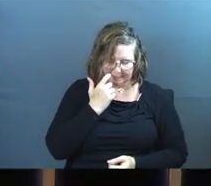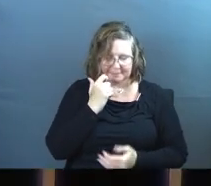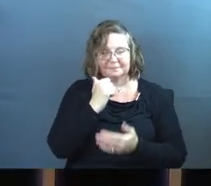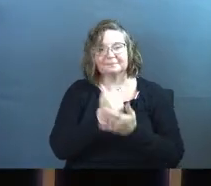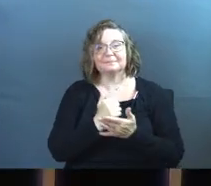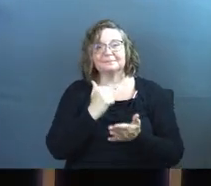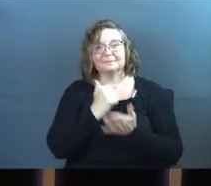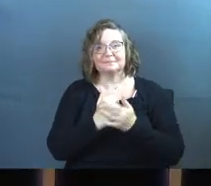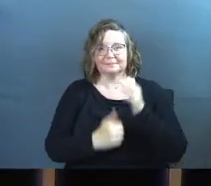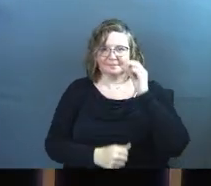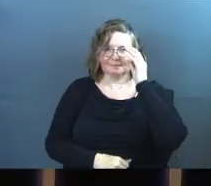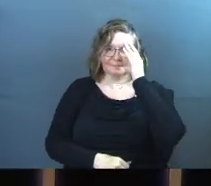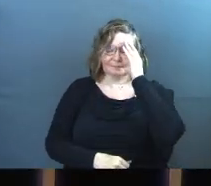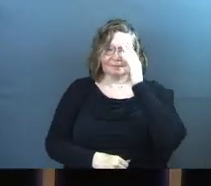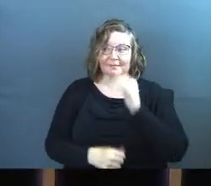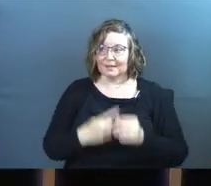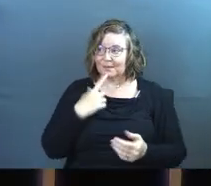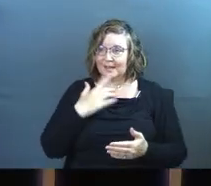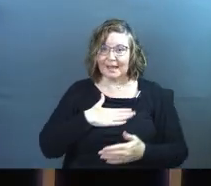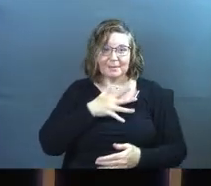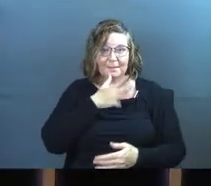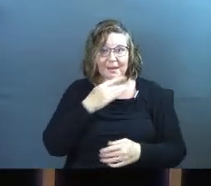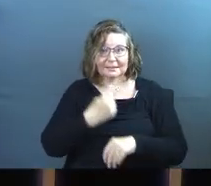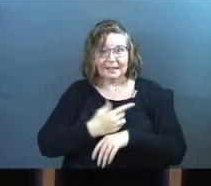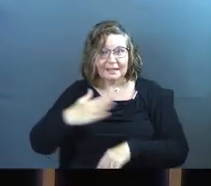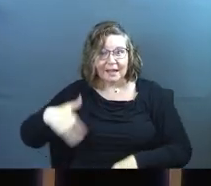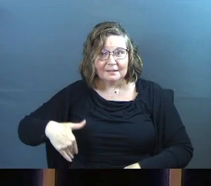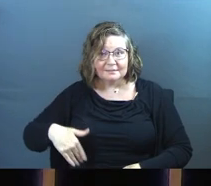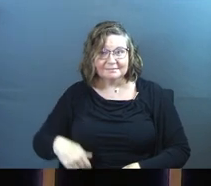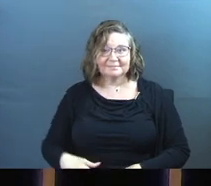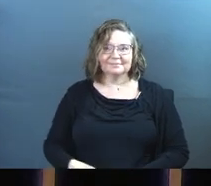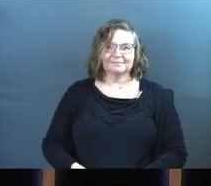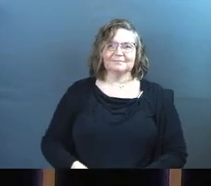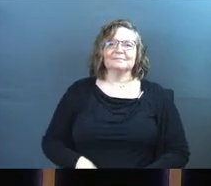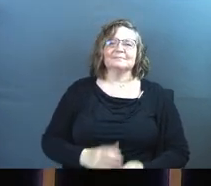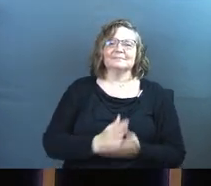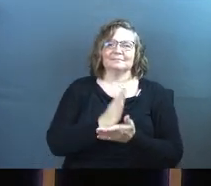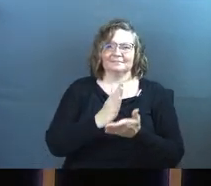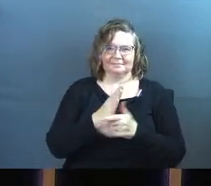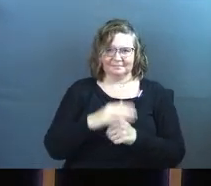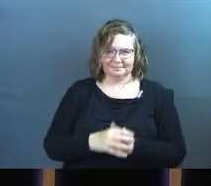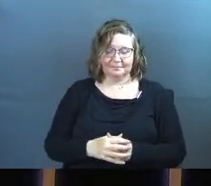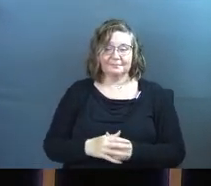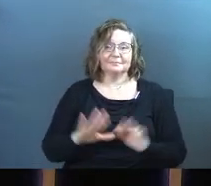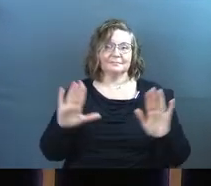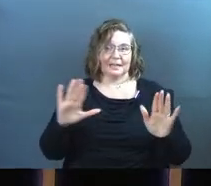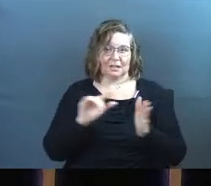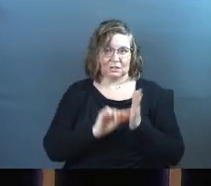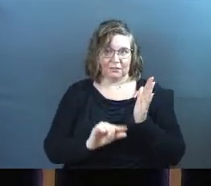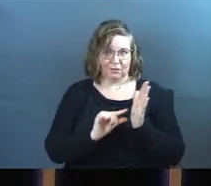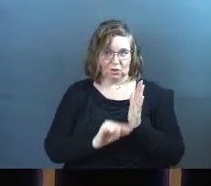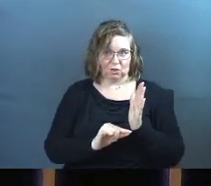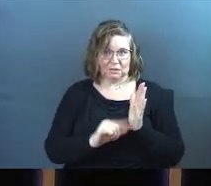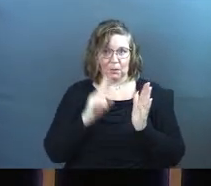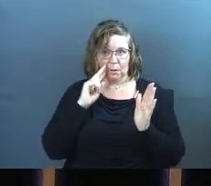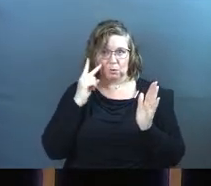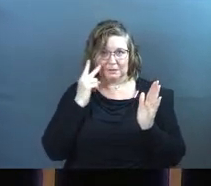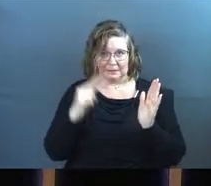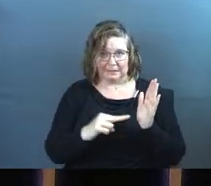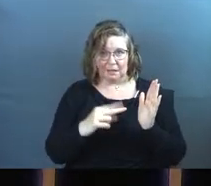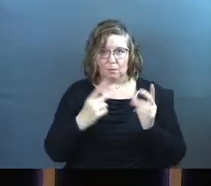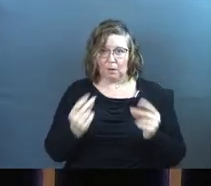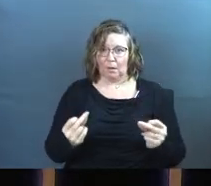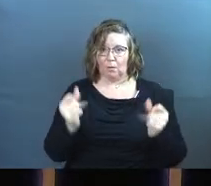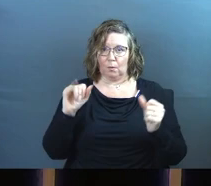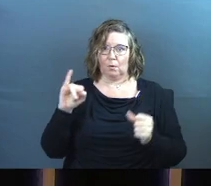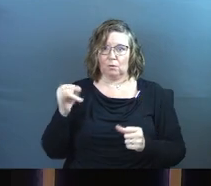Amen. Did we say Happy Mother's Day yet? All right. Here's a verse I want you guys to see right